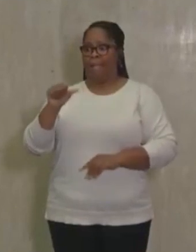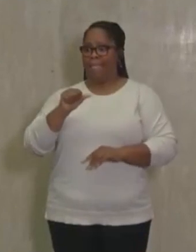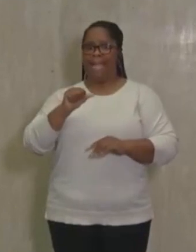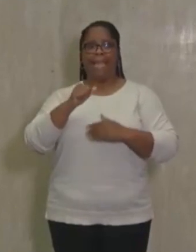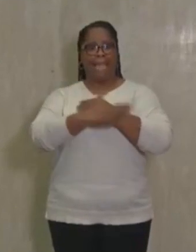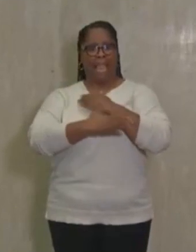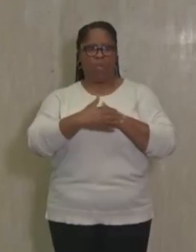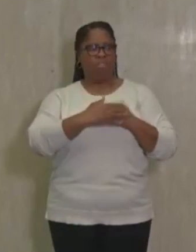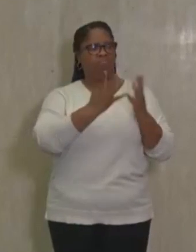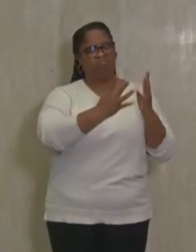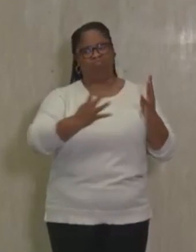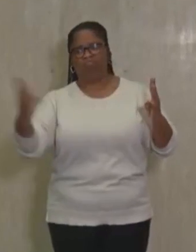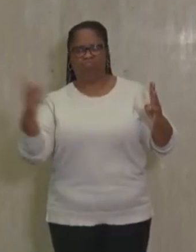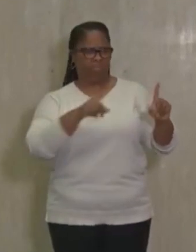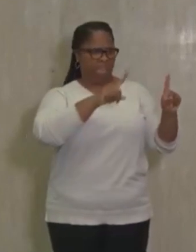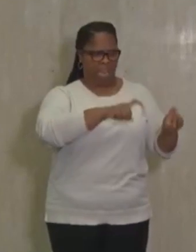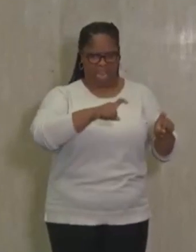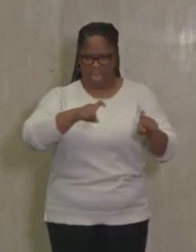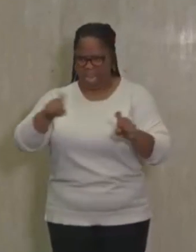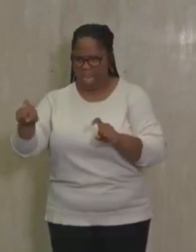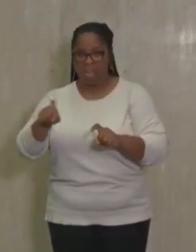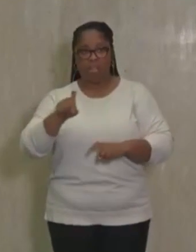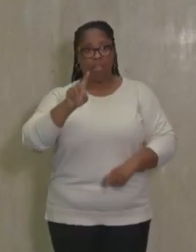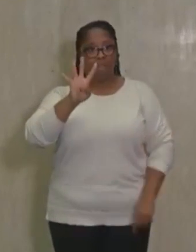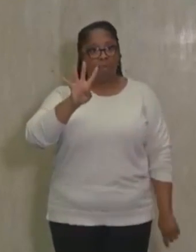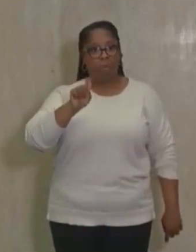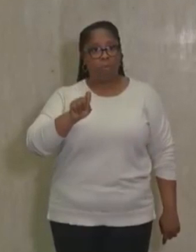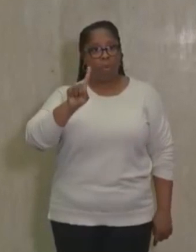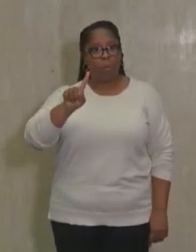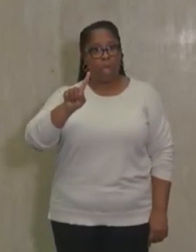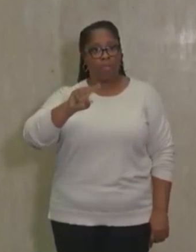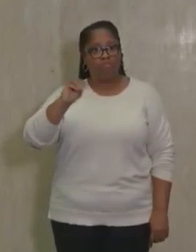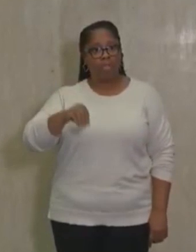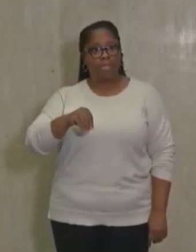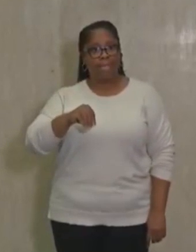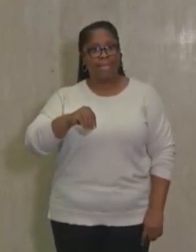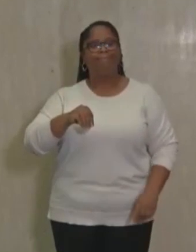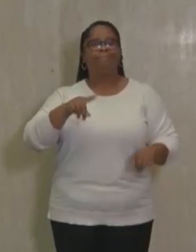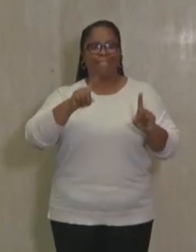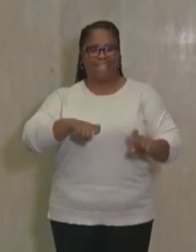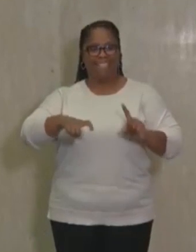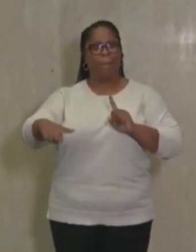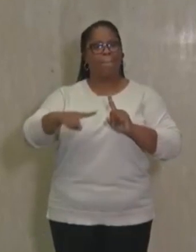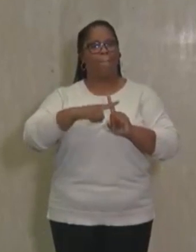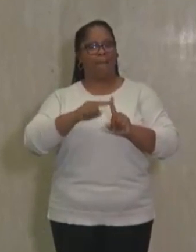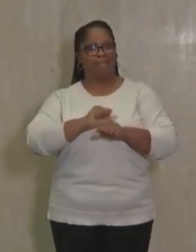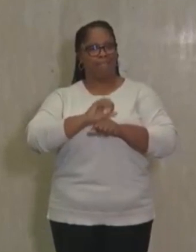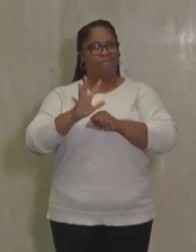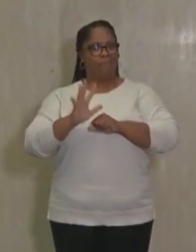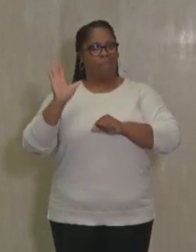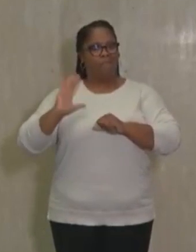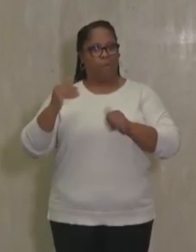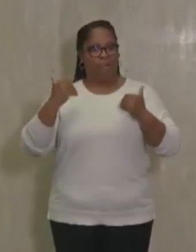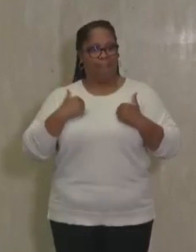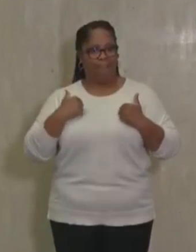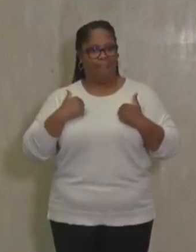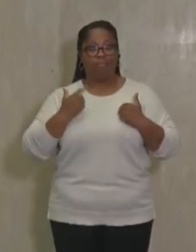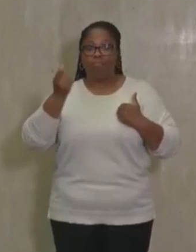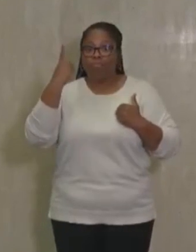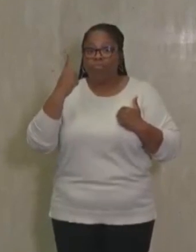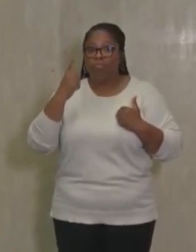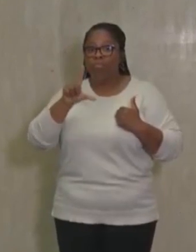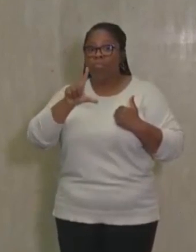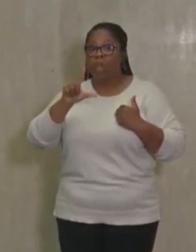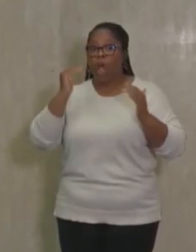4.1 percent of them tested positive. And now we know the population of Los Angeles is about, of